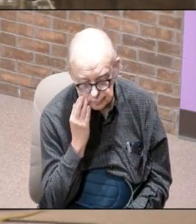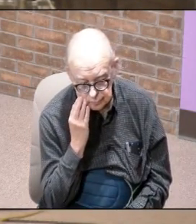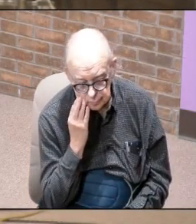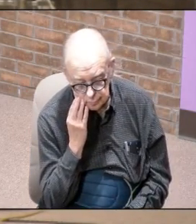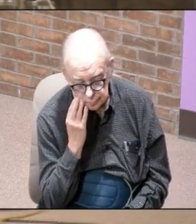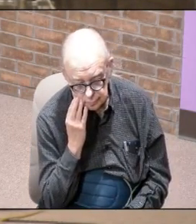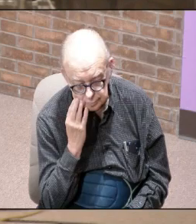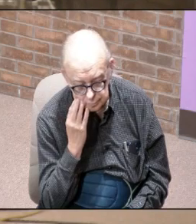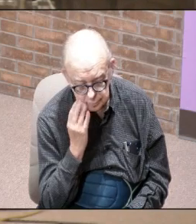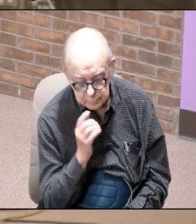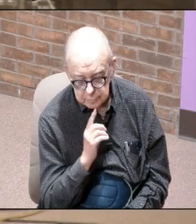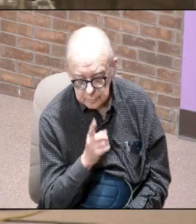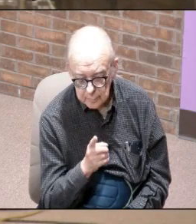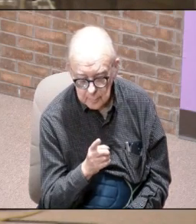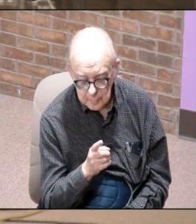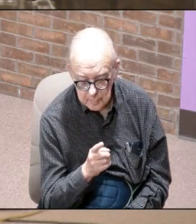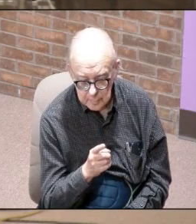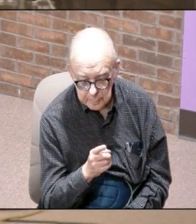is this